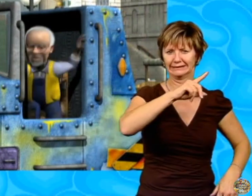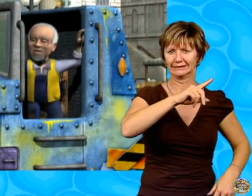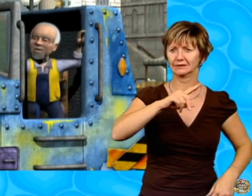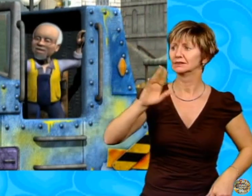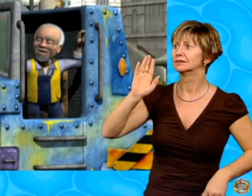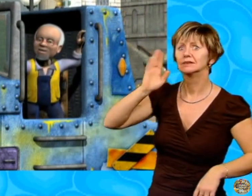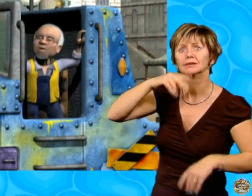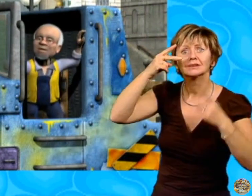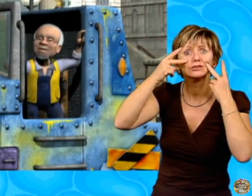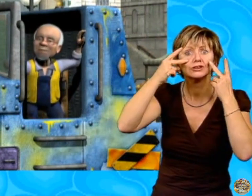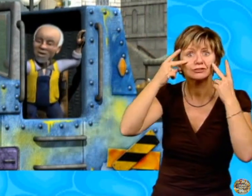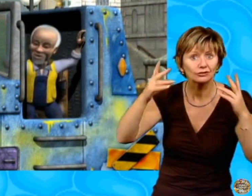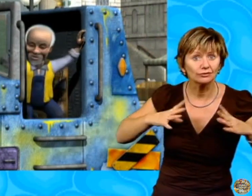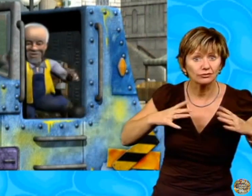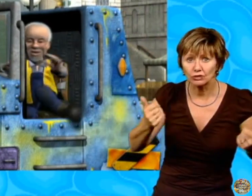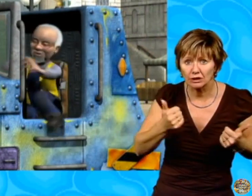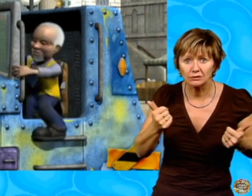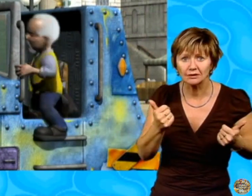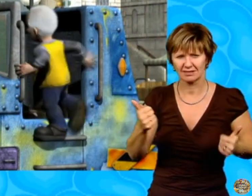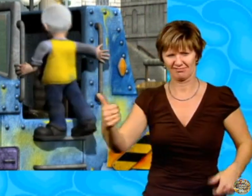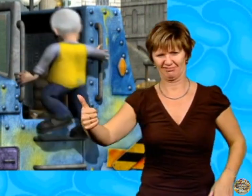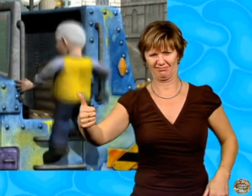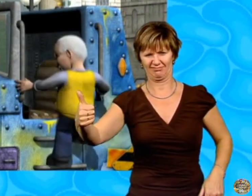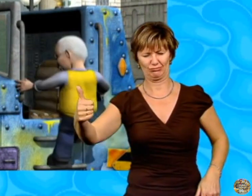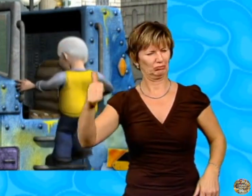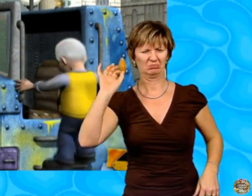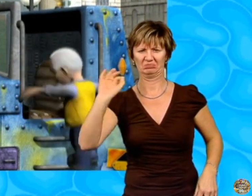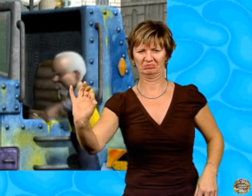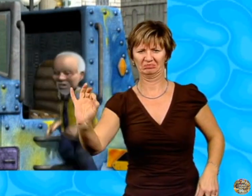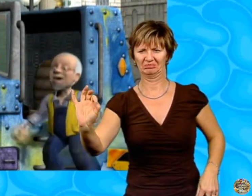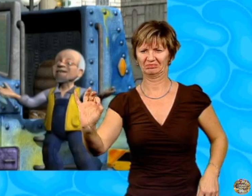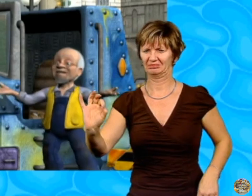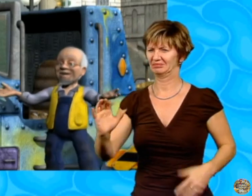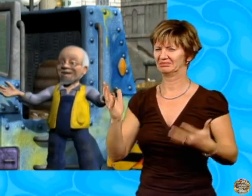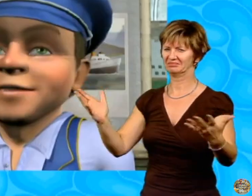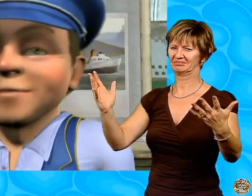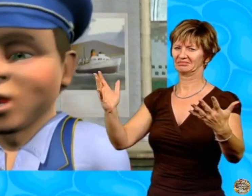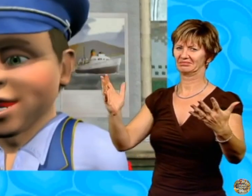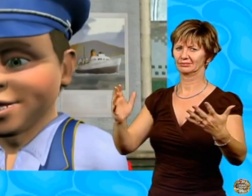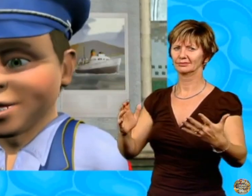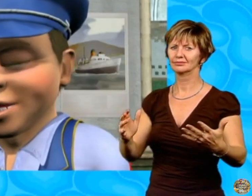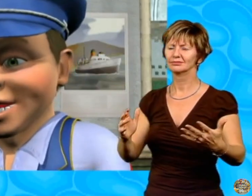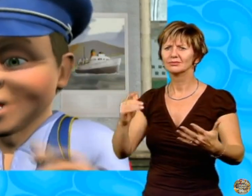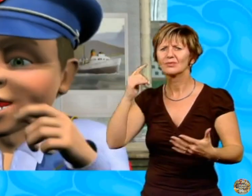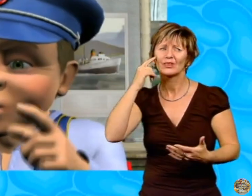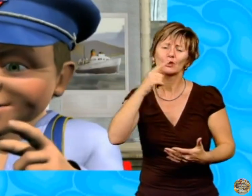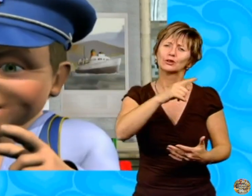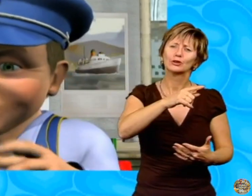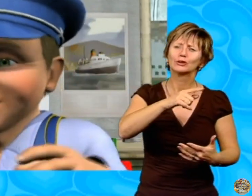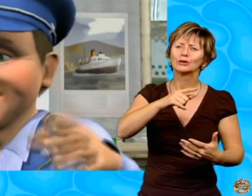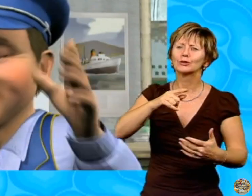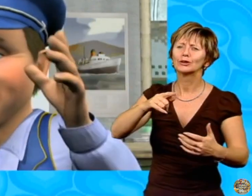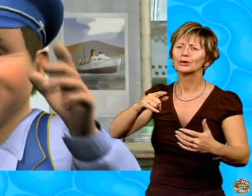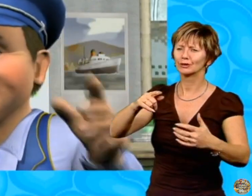everything okay? Well, it's all in place. I never thought I'd say it, but it looked grand. Brooklyn, we thought that your